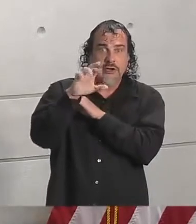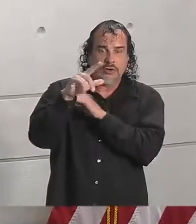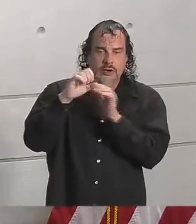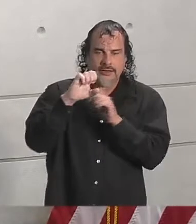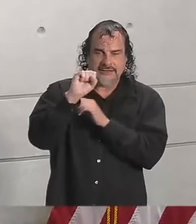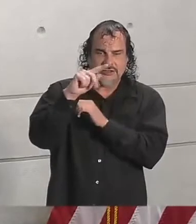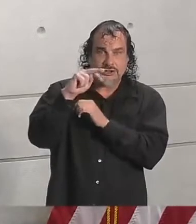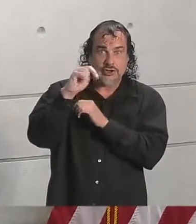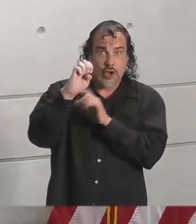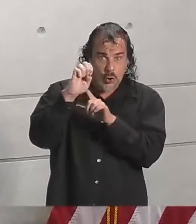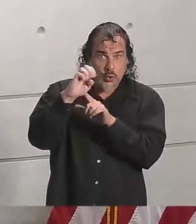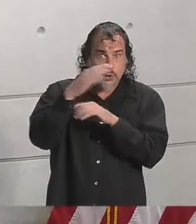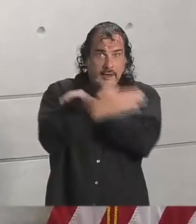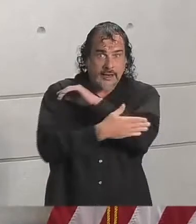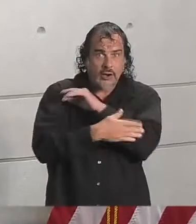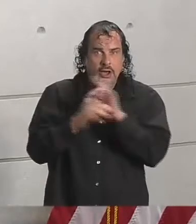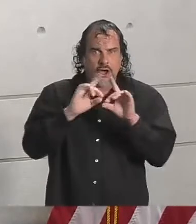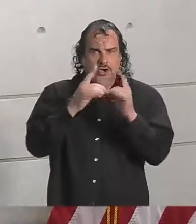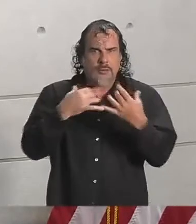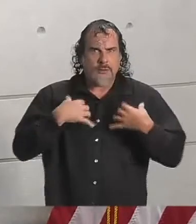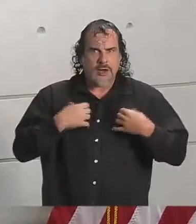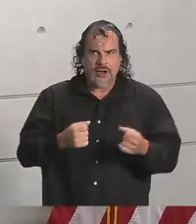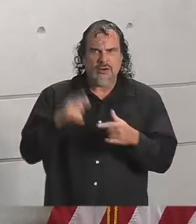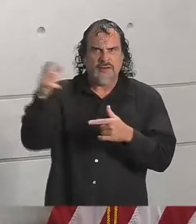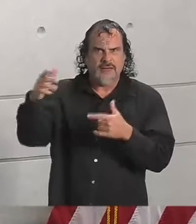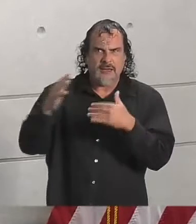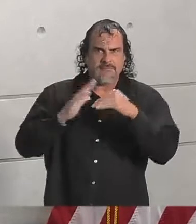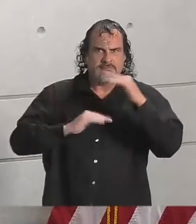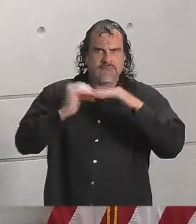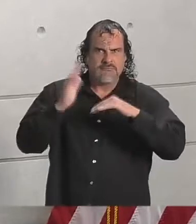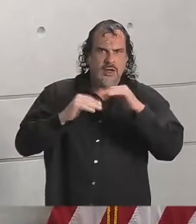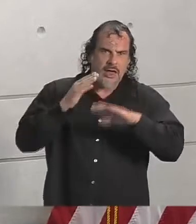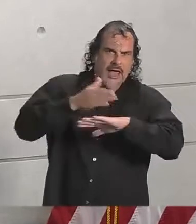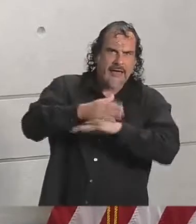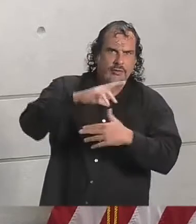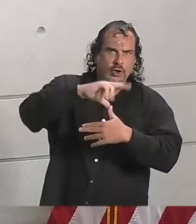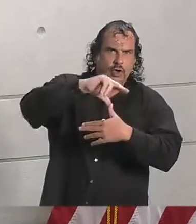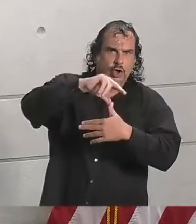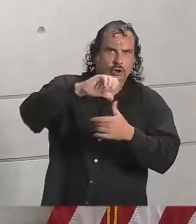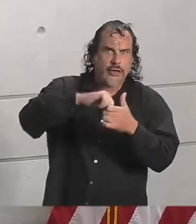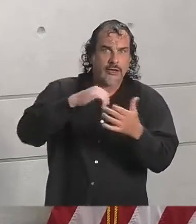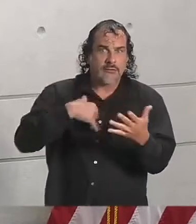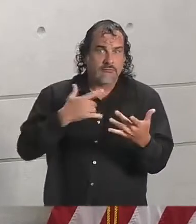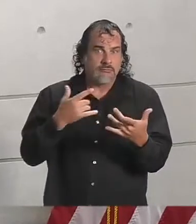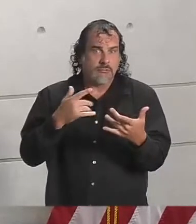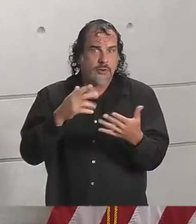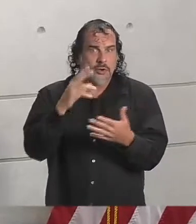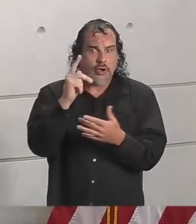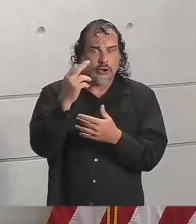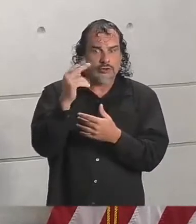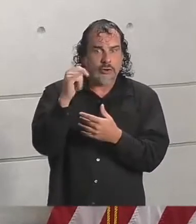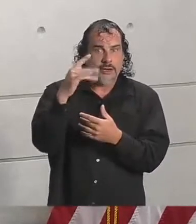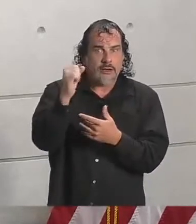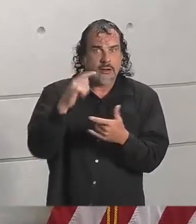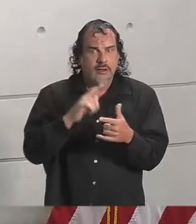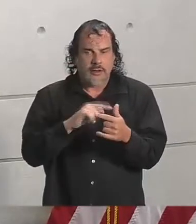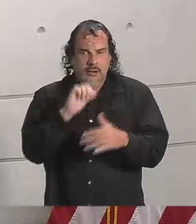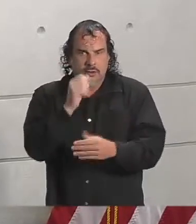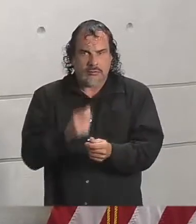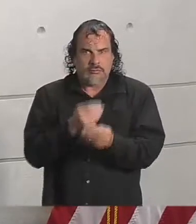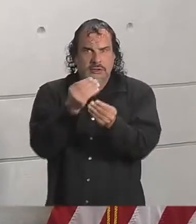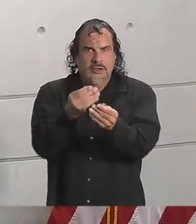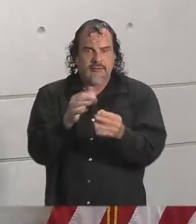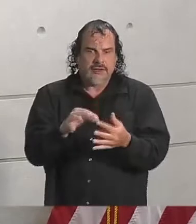of Health runs that facility. was built post-Hurricane Katrina. That's going to provide shelter for those that have special